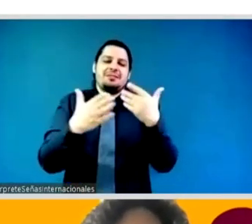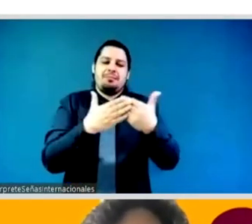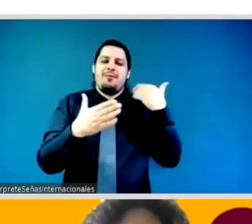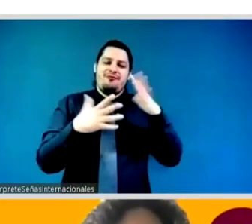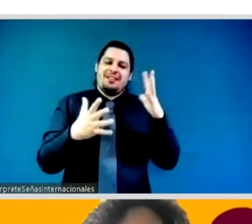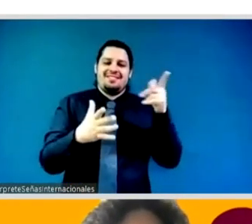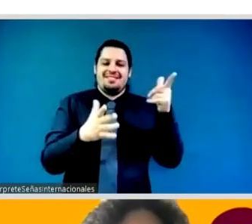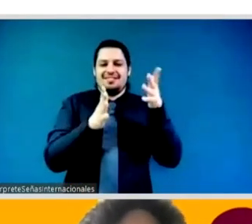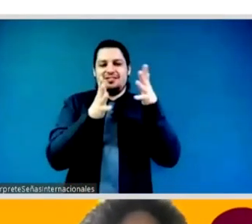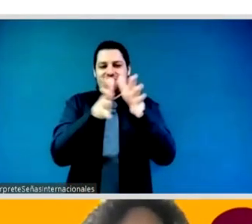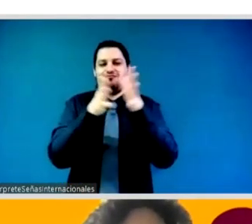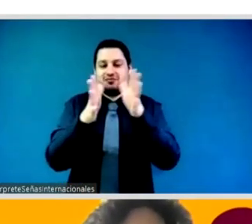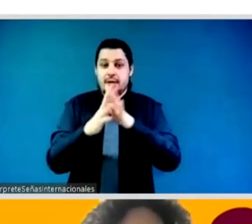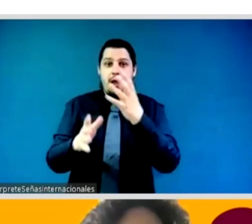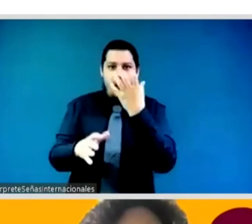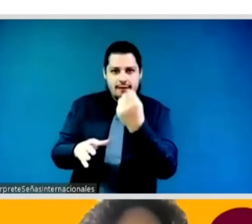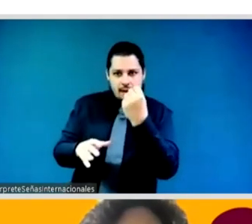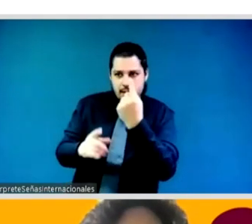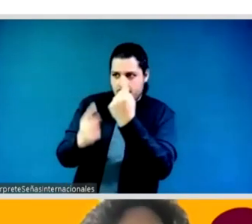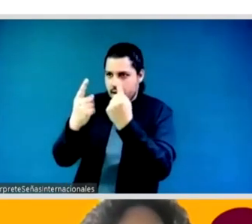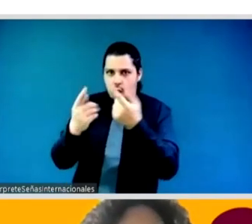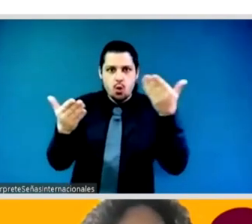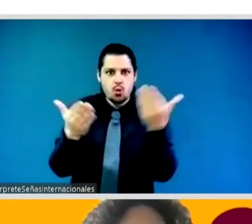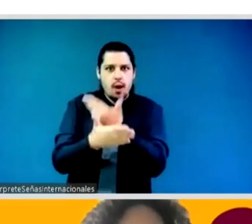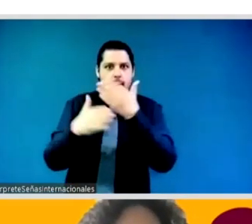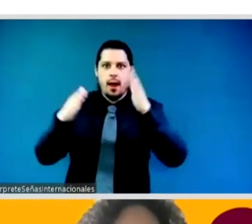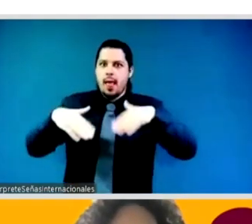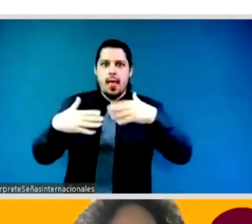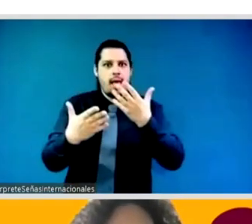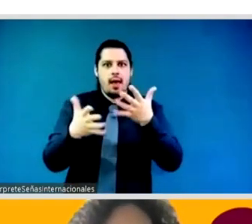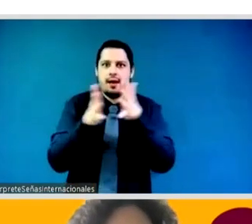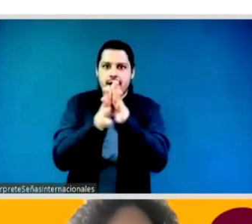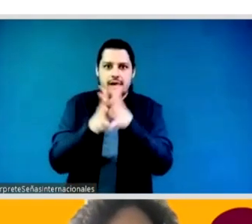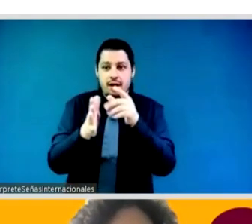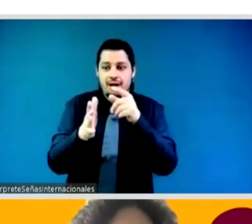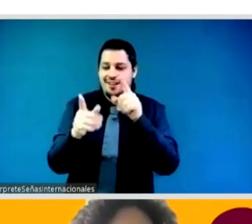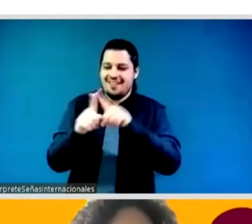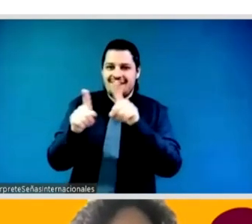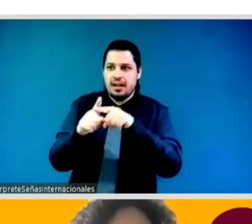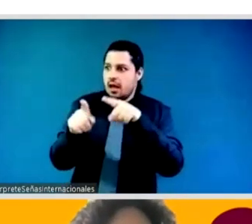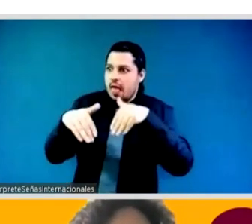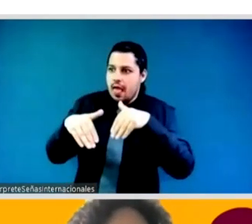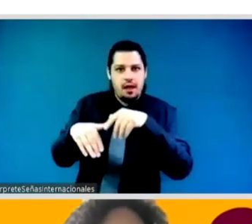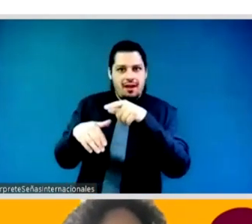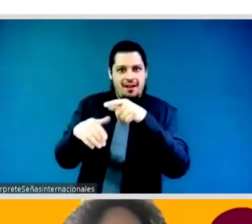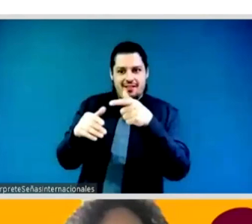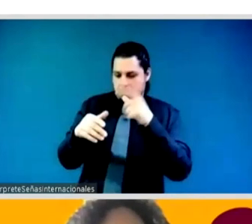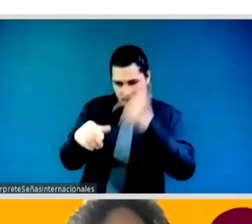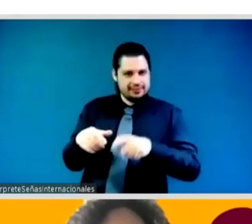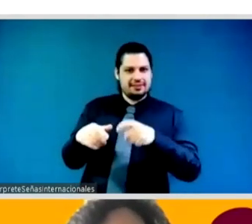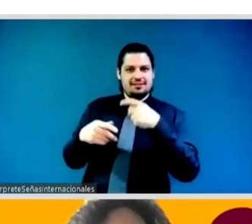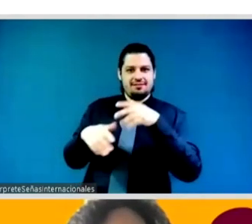and when it comes to feminist organizations and how we work with them as donors and as partners and as multilateral